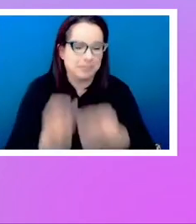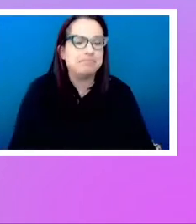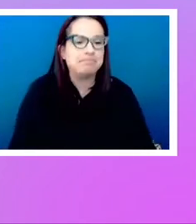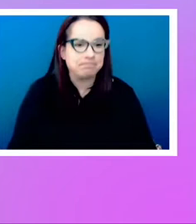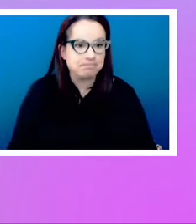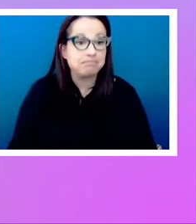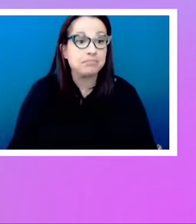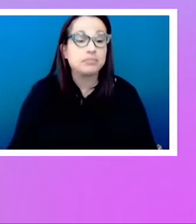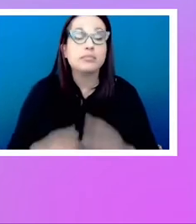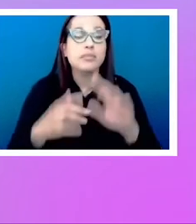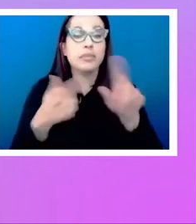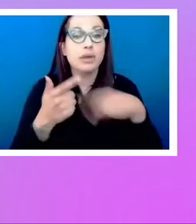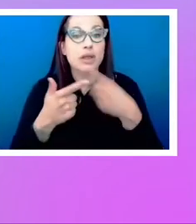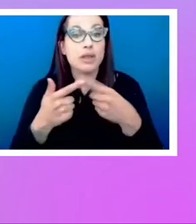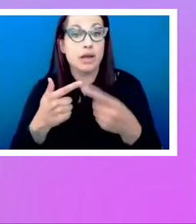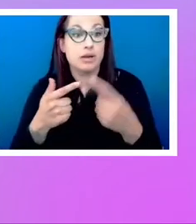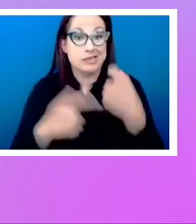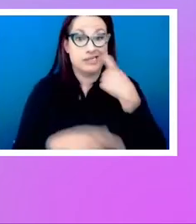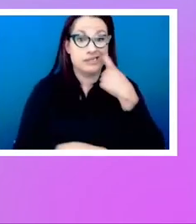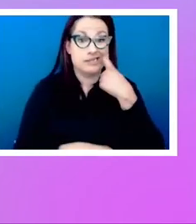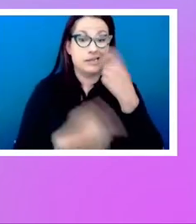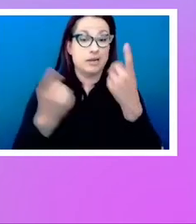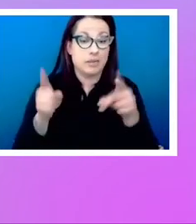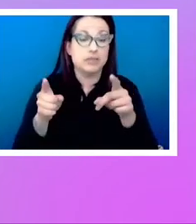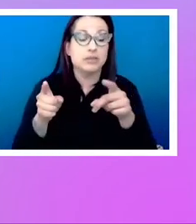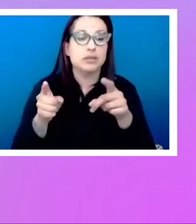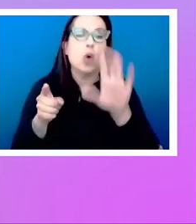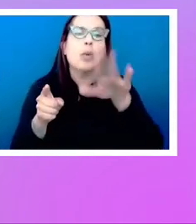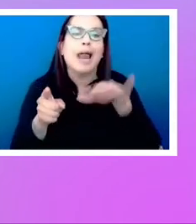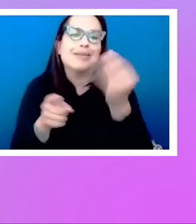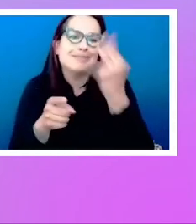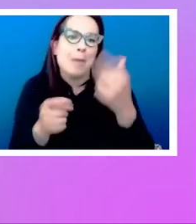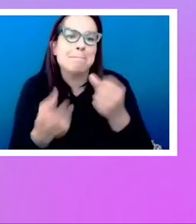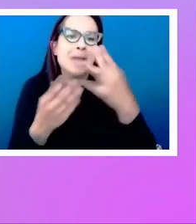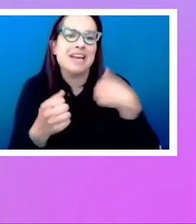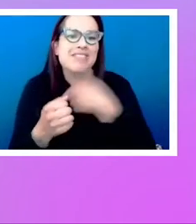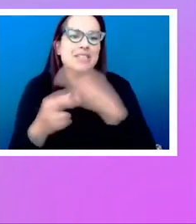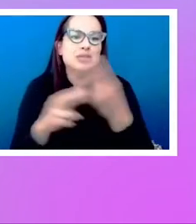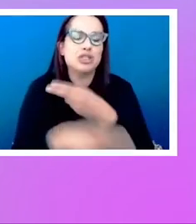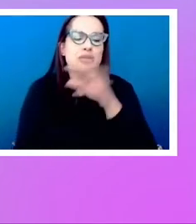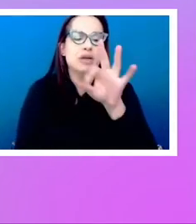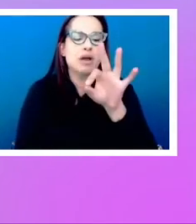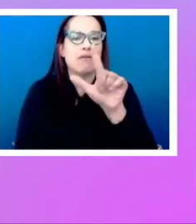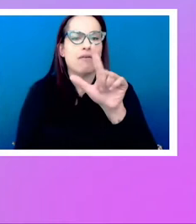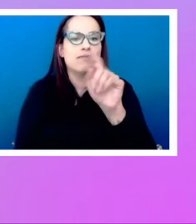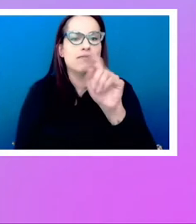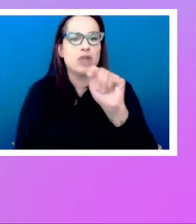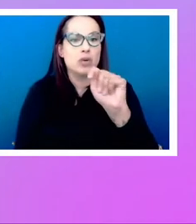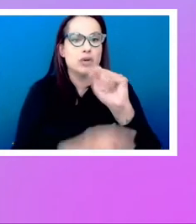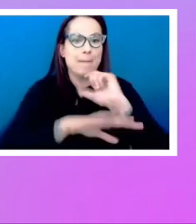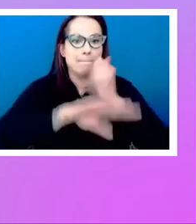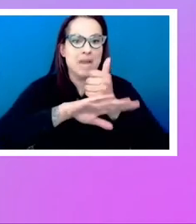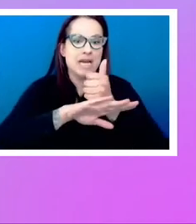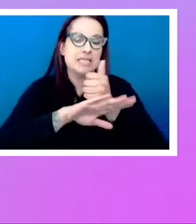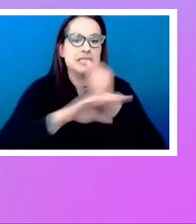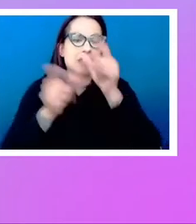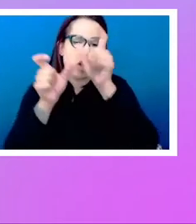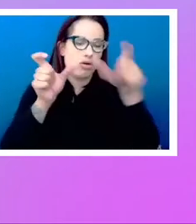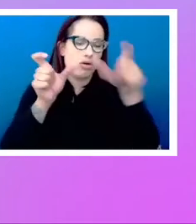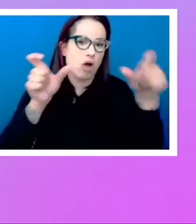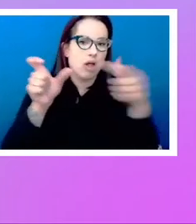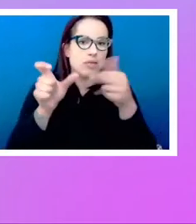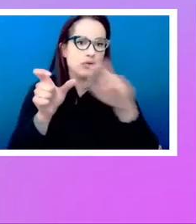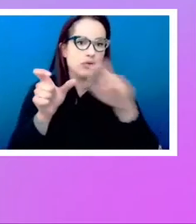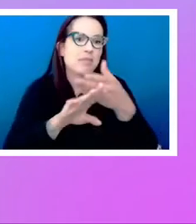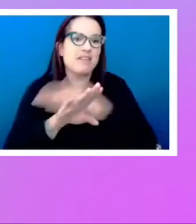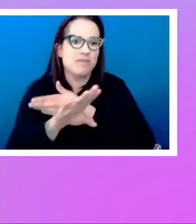And then even more recently, now many of us have been using a float based column grid before grid and flexbox showed